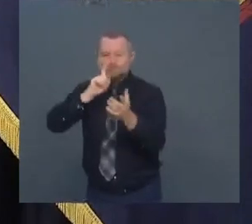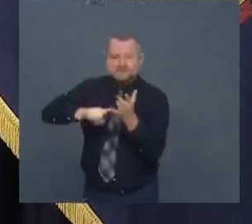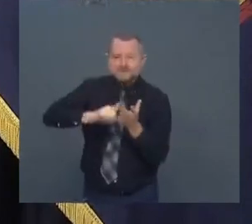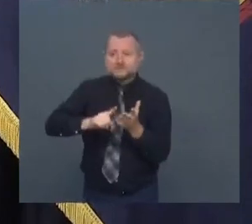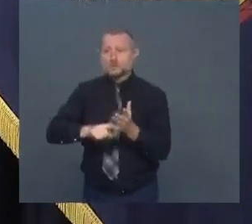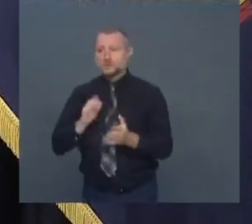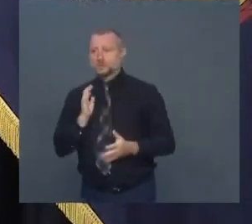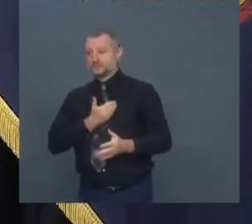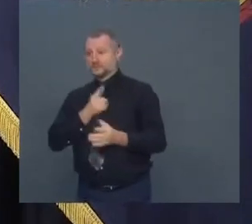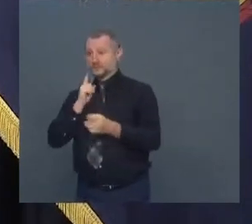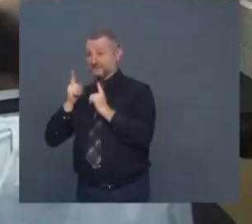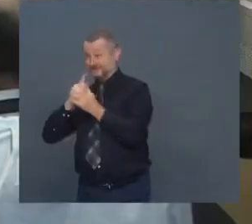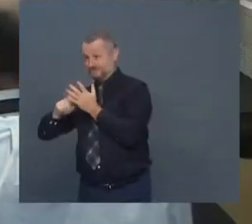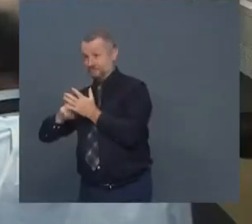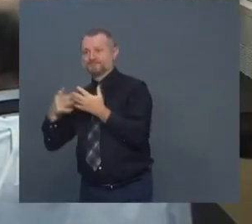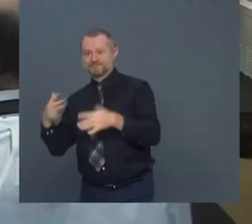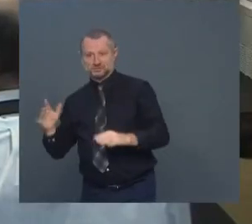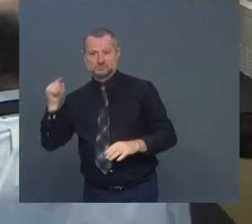their investigators